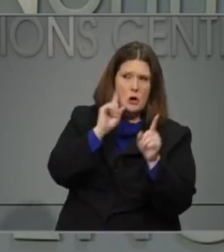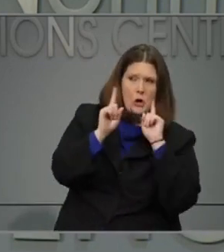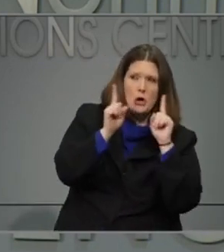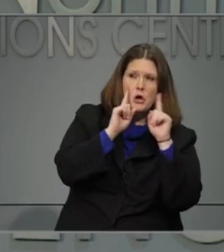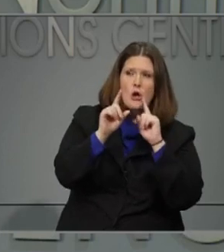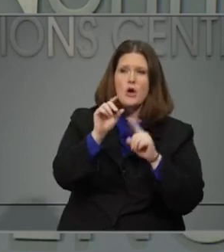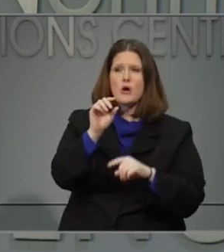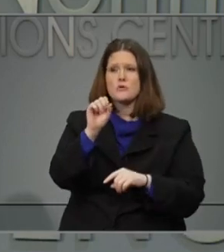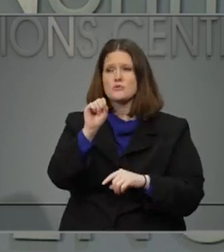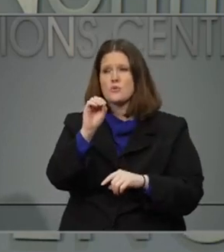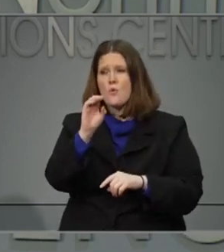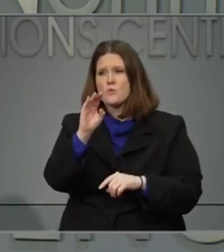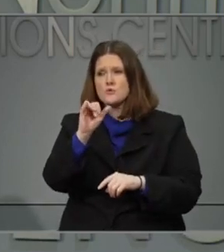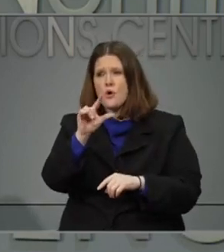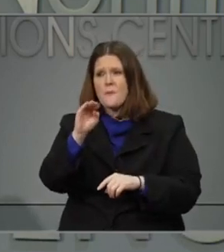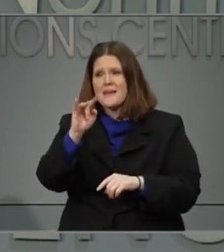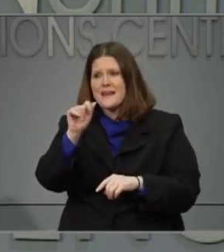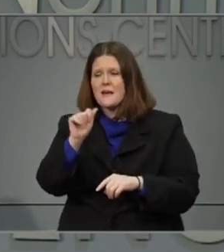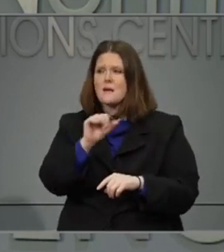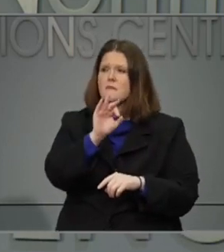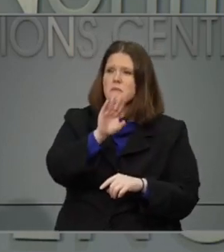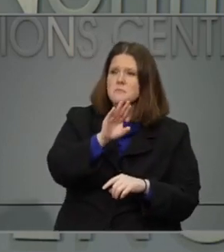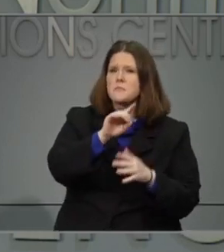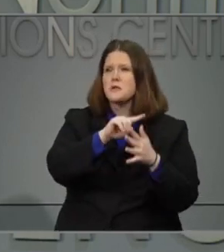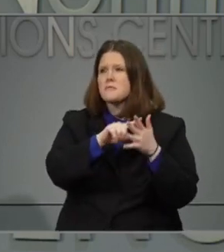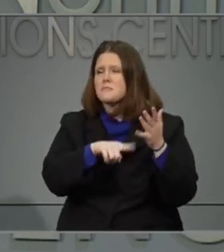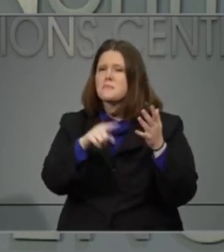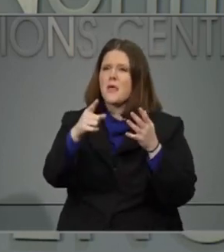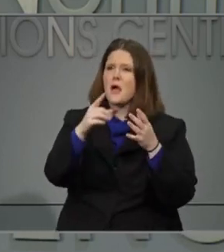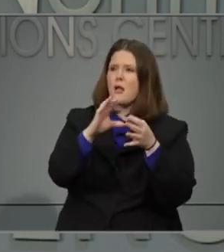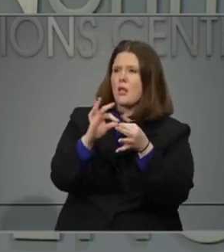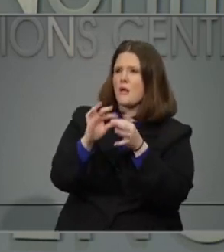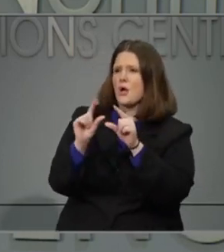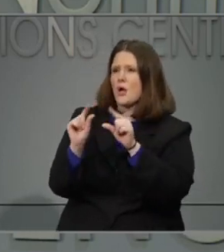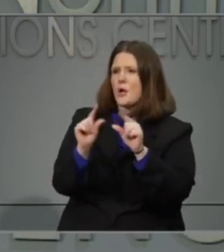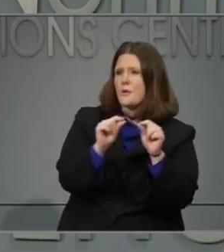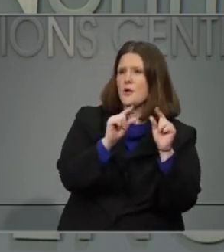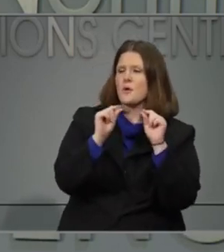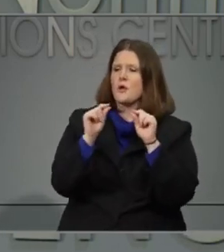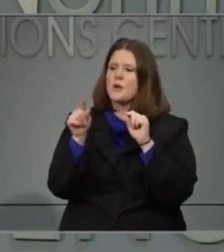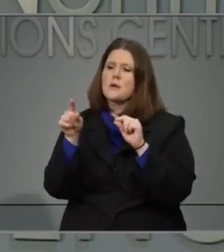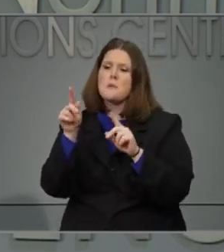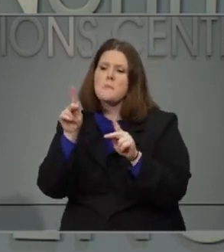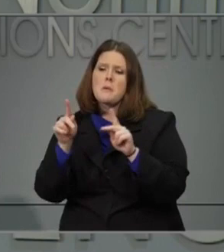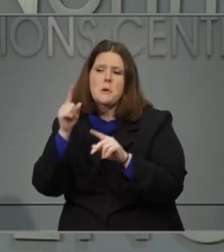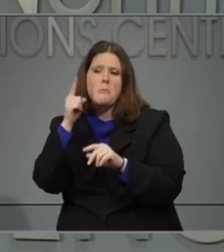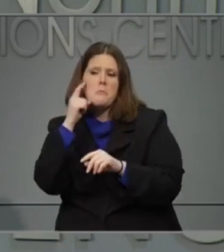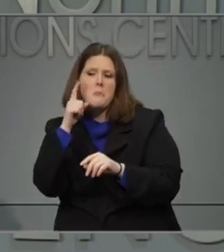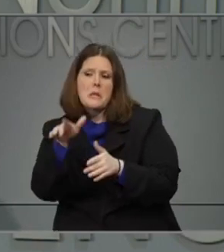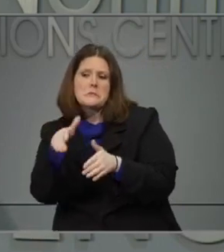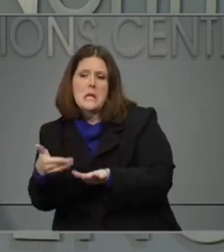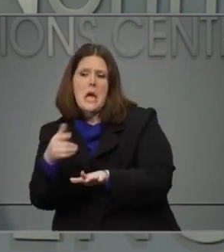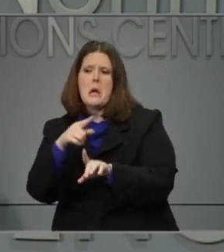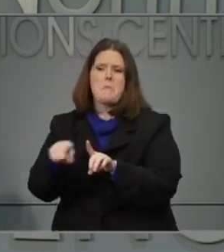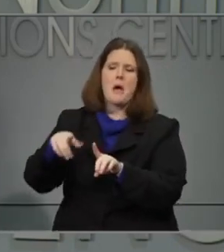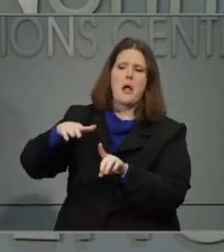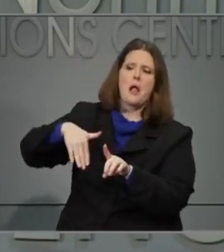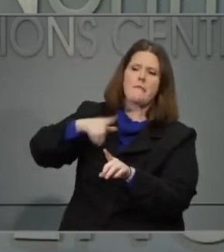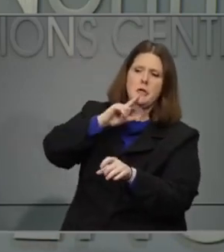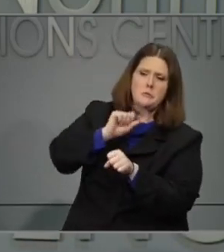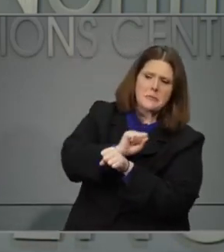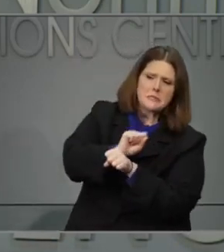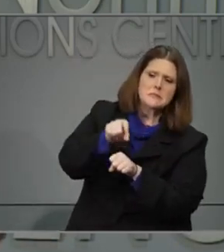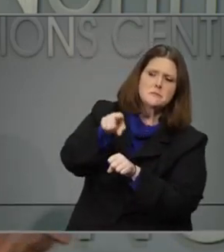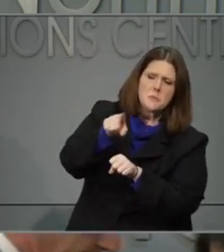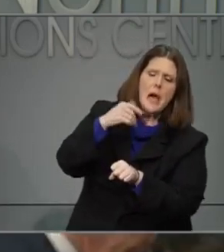media that these are suspected deaths, they're not confirmed related to COVID-19, what is